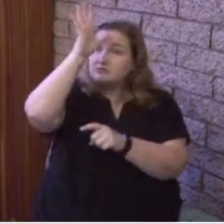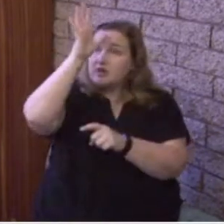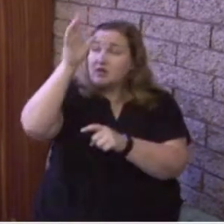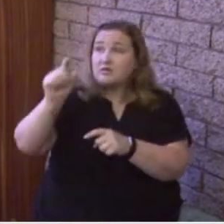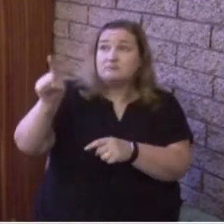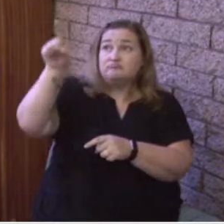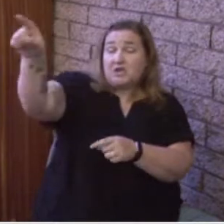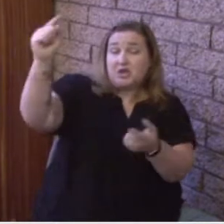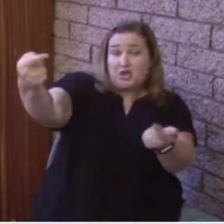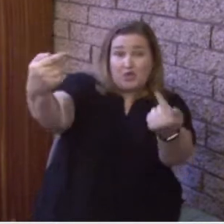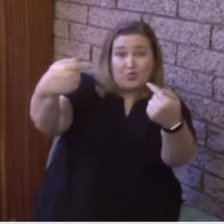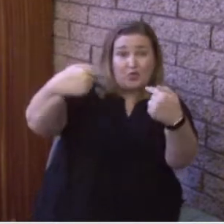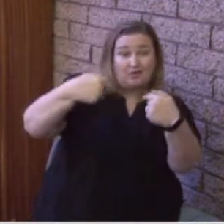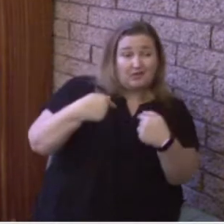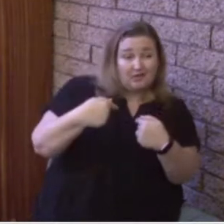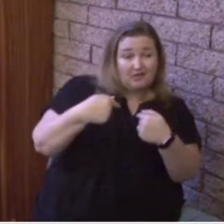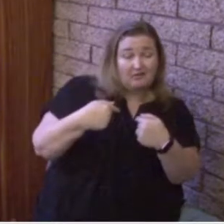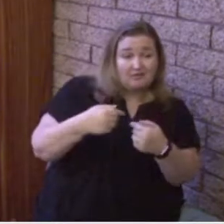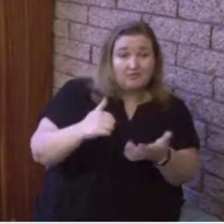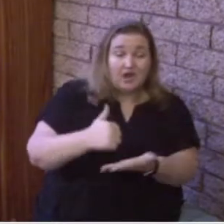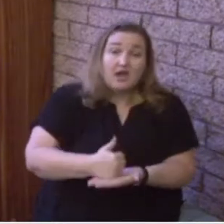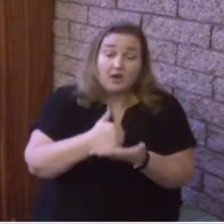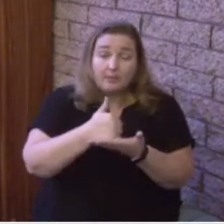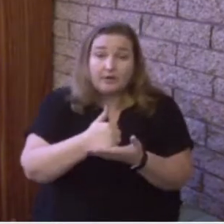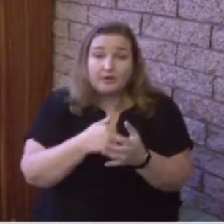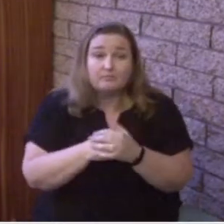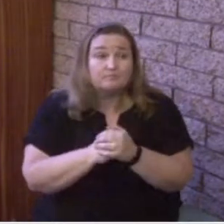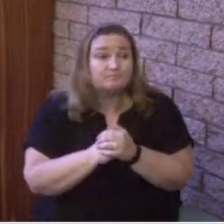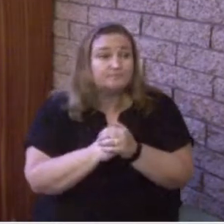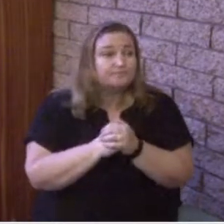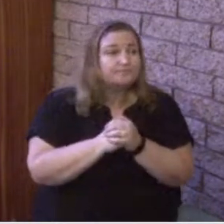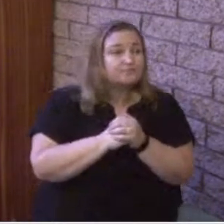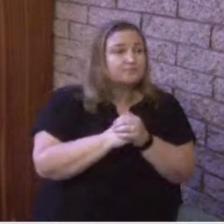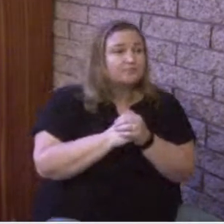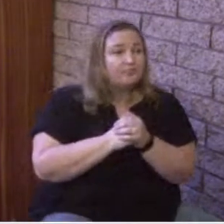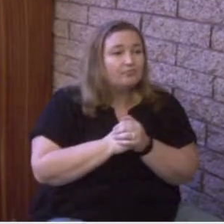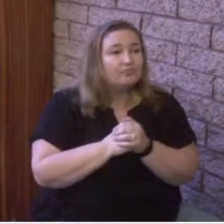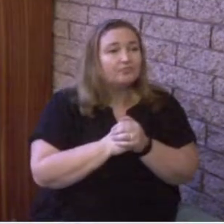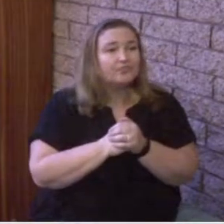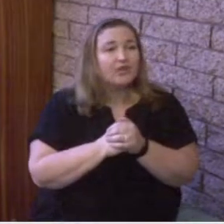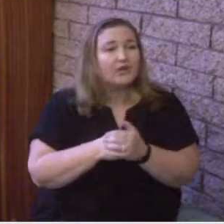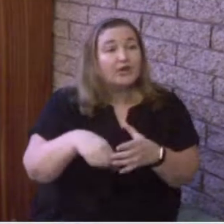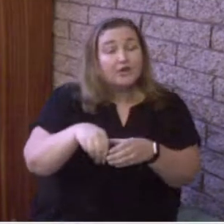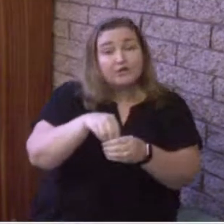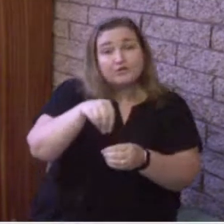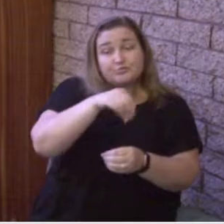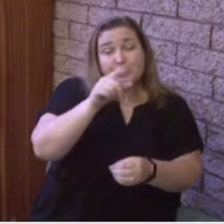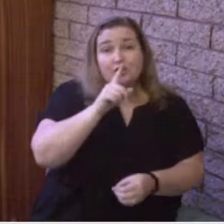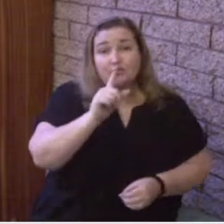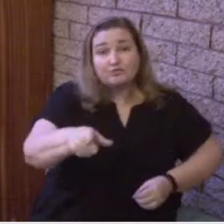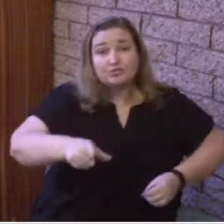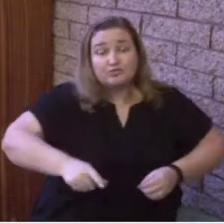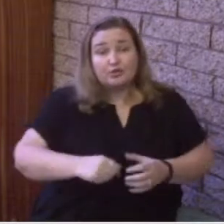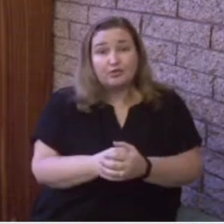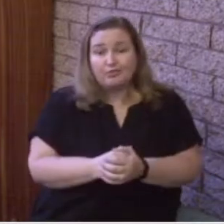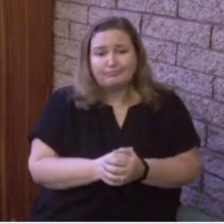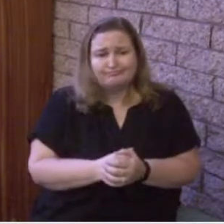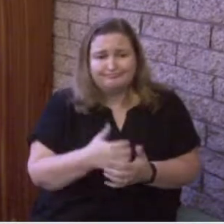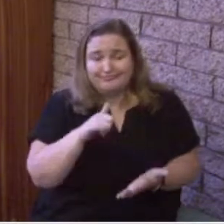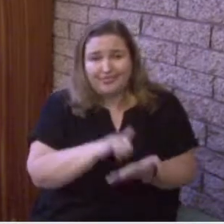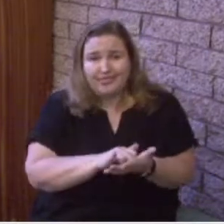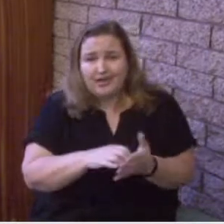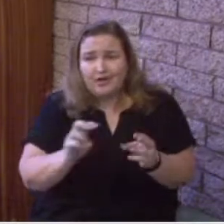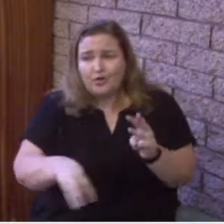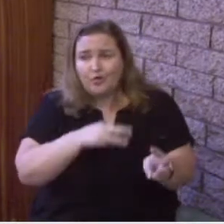forever, even the Spirit of truth, whom the world cannot receive, because it neither sees him nor knows him.